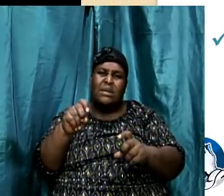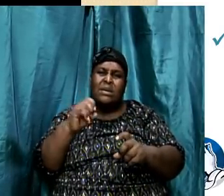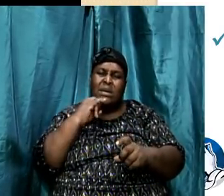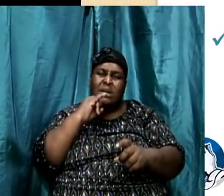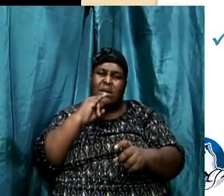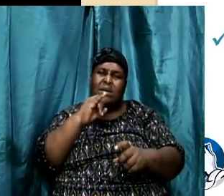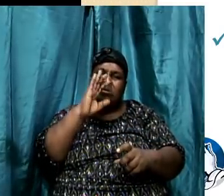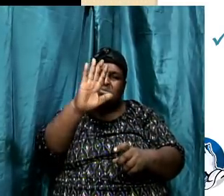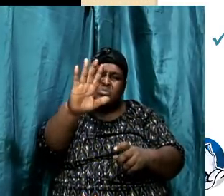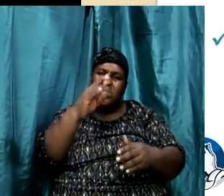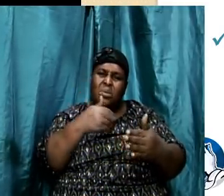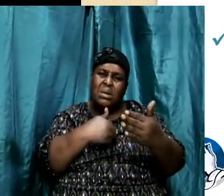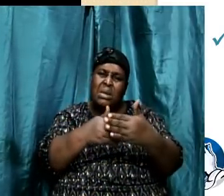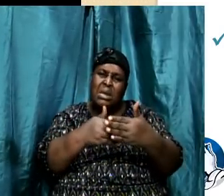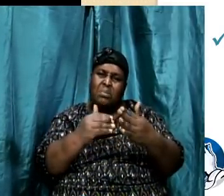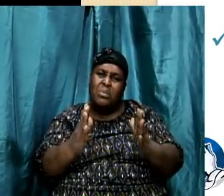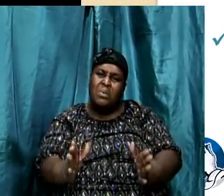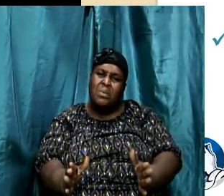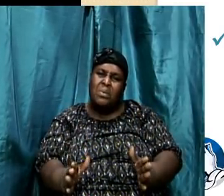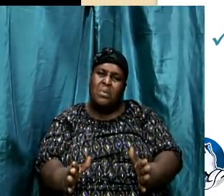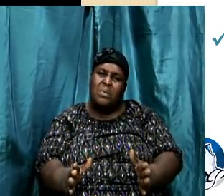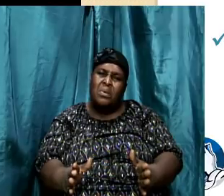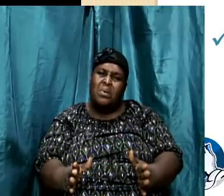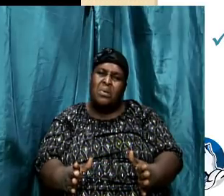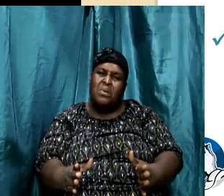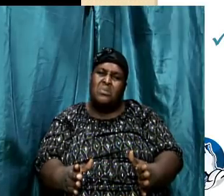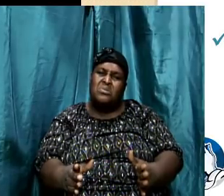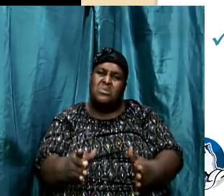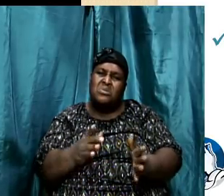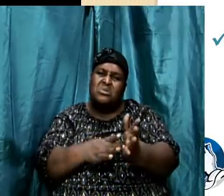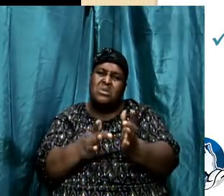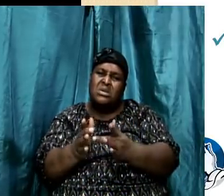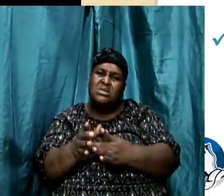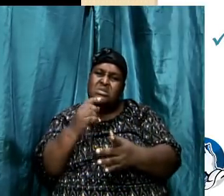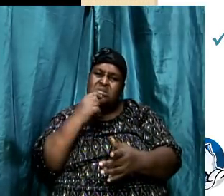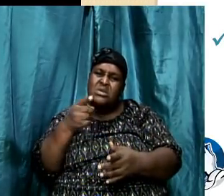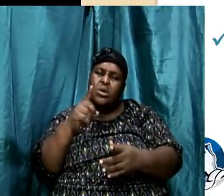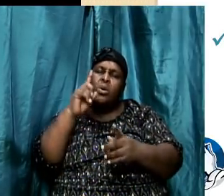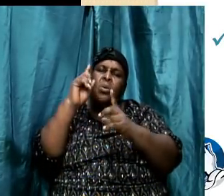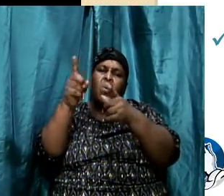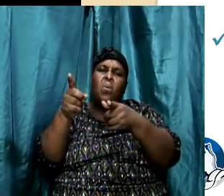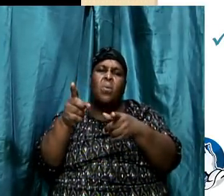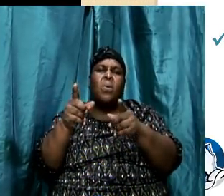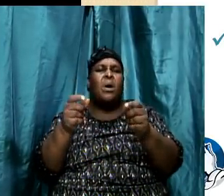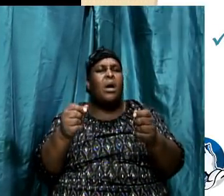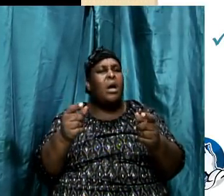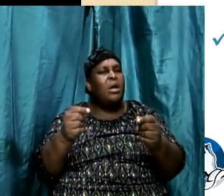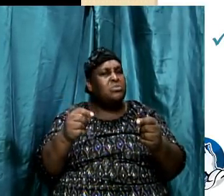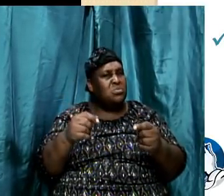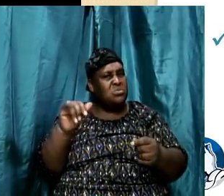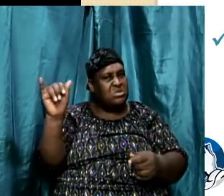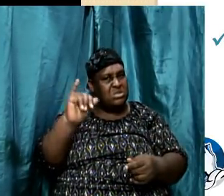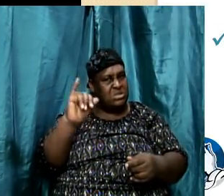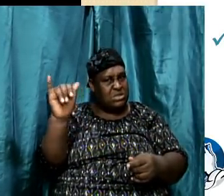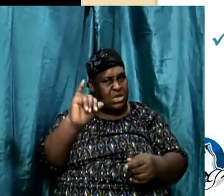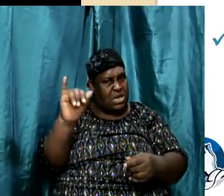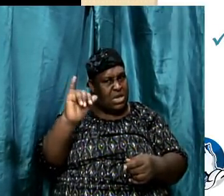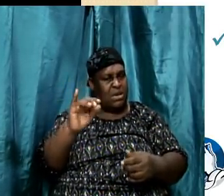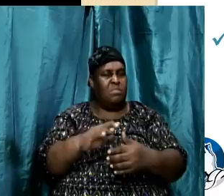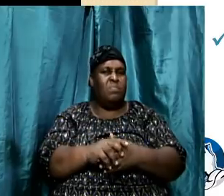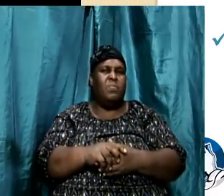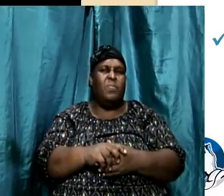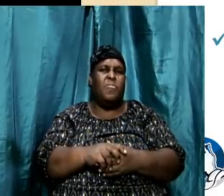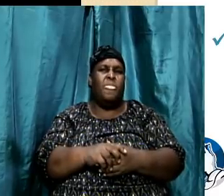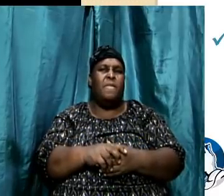So when we read that phrase go and do likewise without us taking that phrase out of its context what we're doing we're